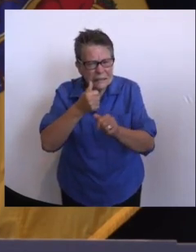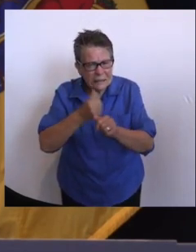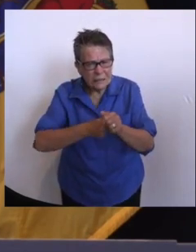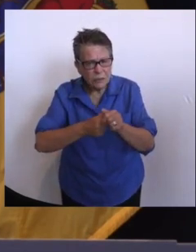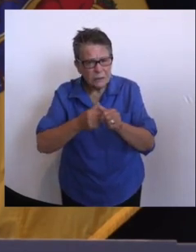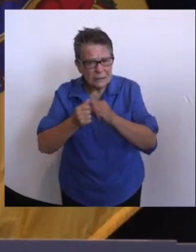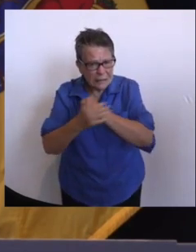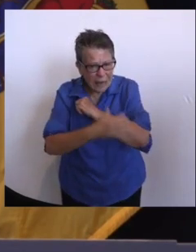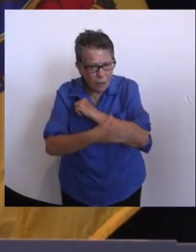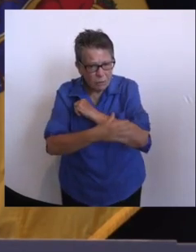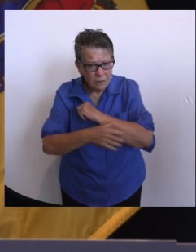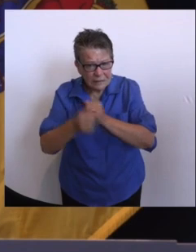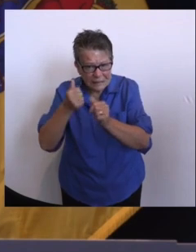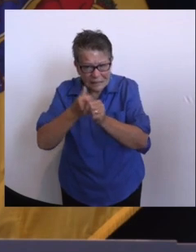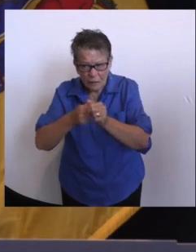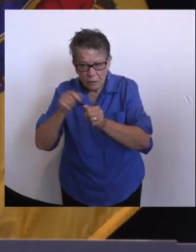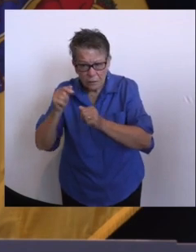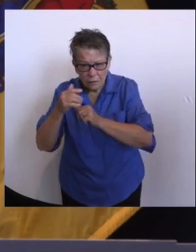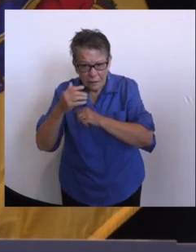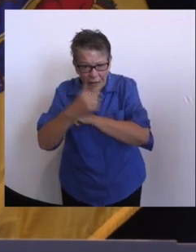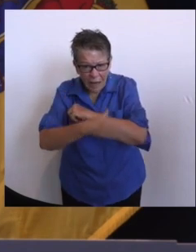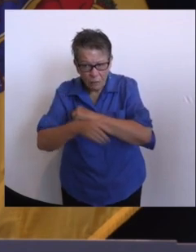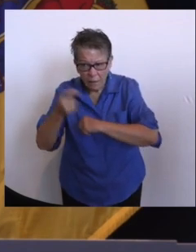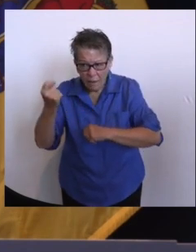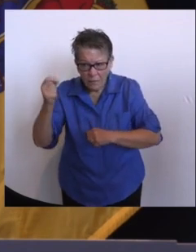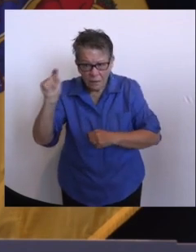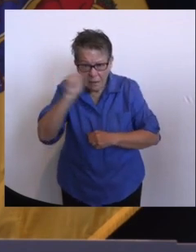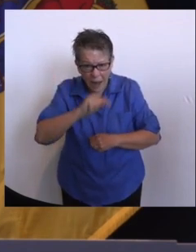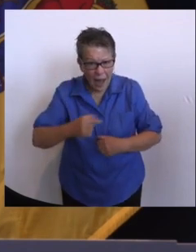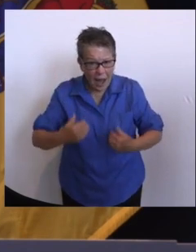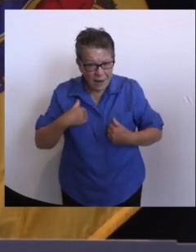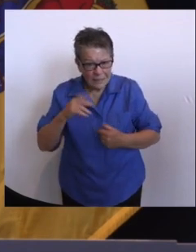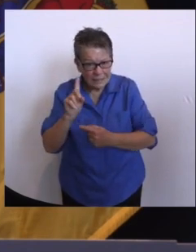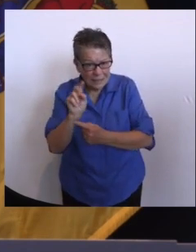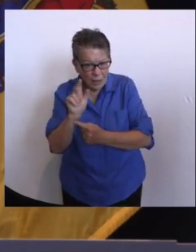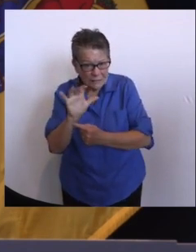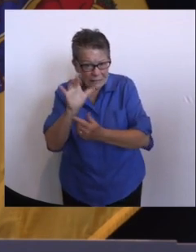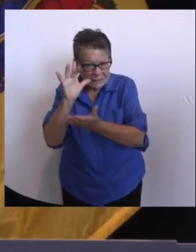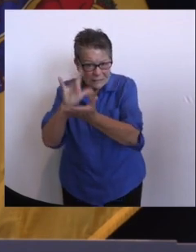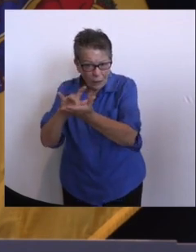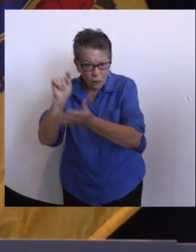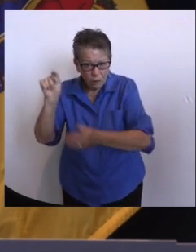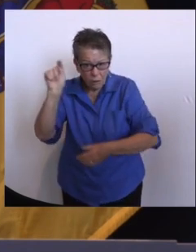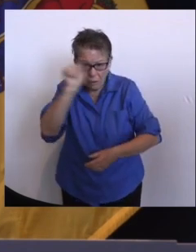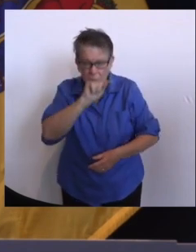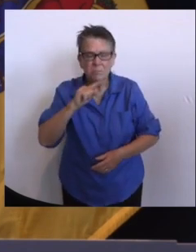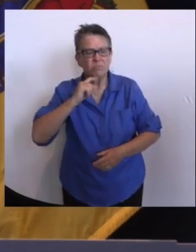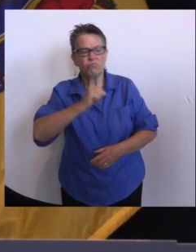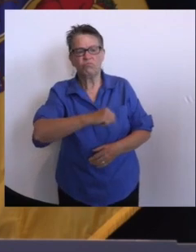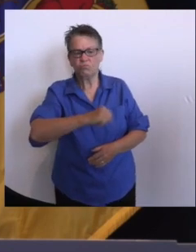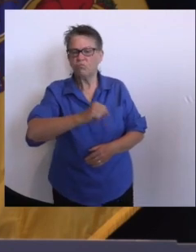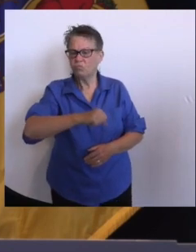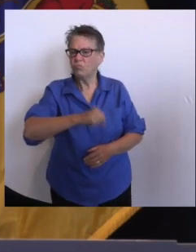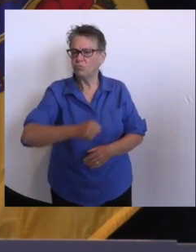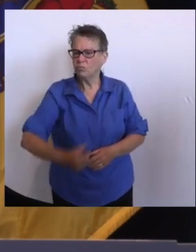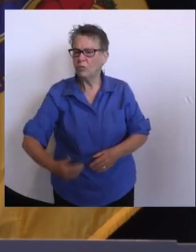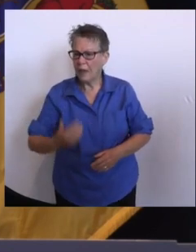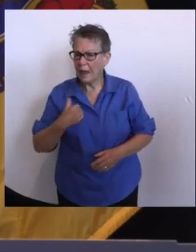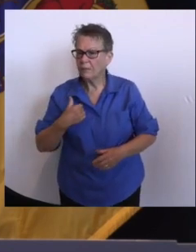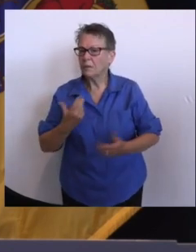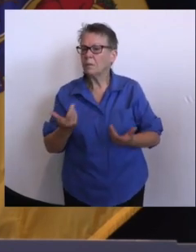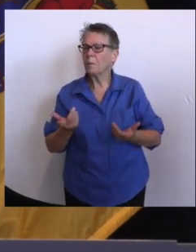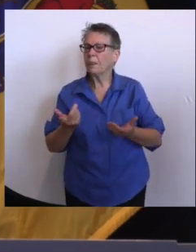Those are one-stop shop for individuals to to basically go to one place to get all the